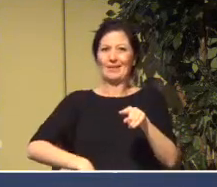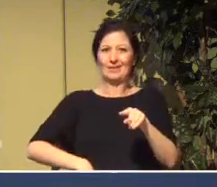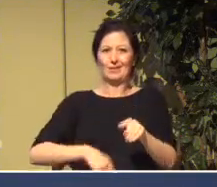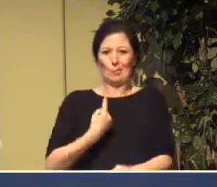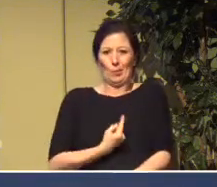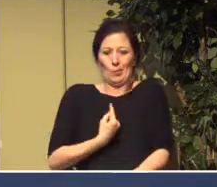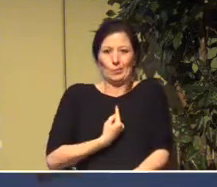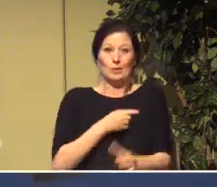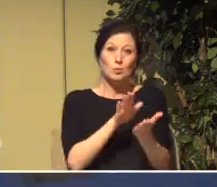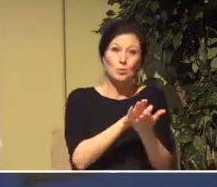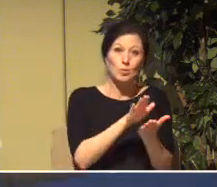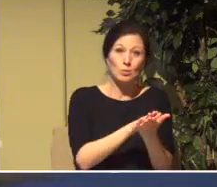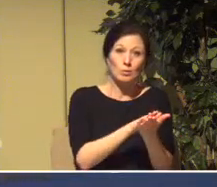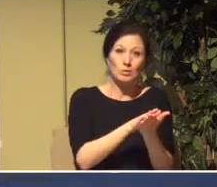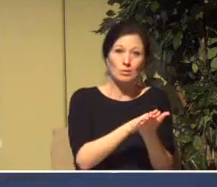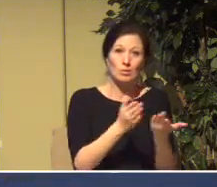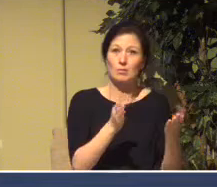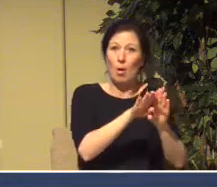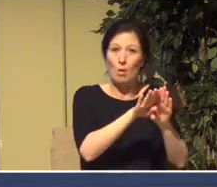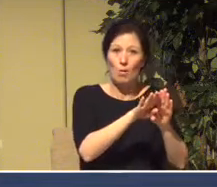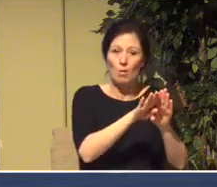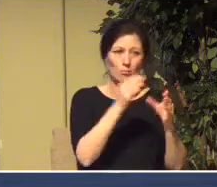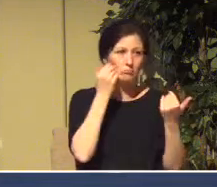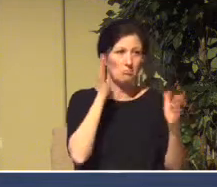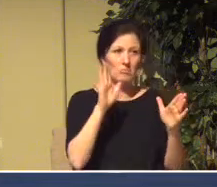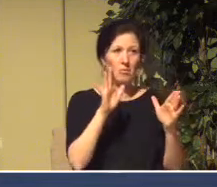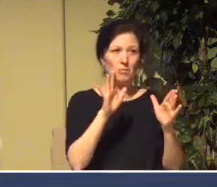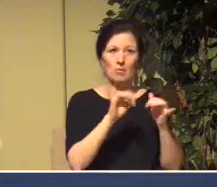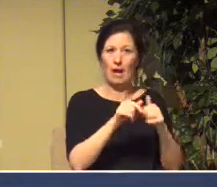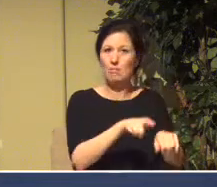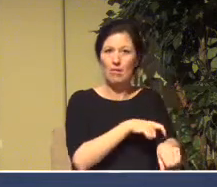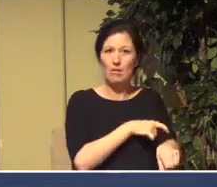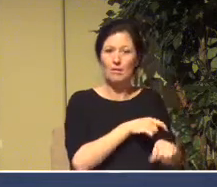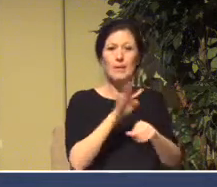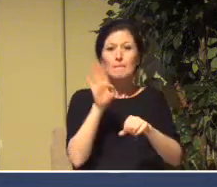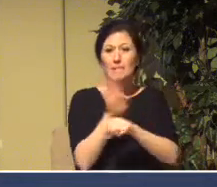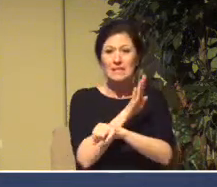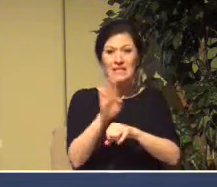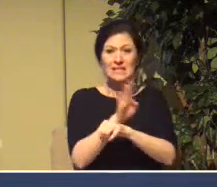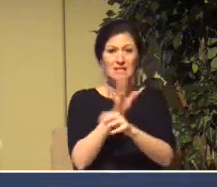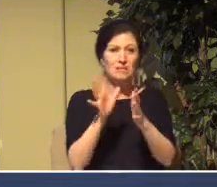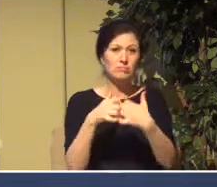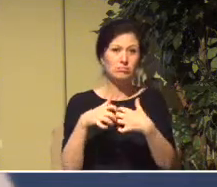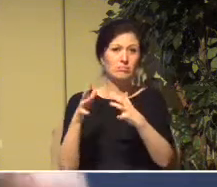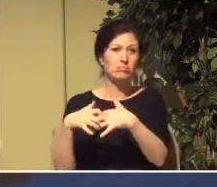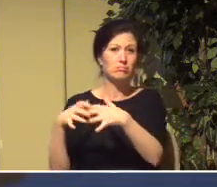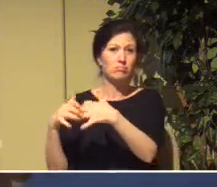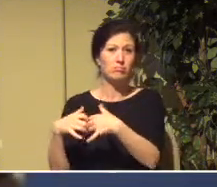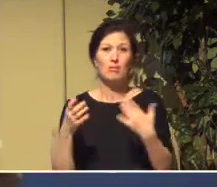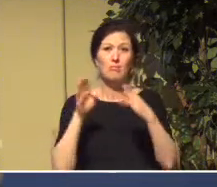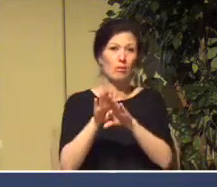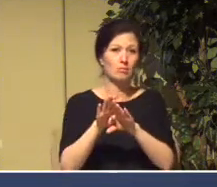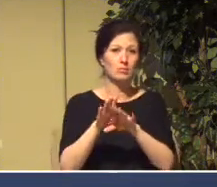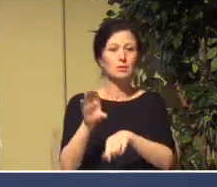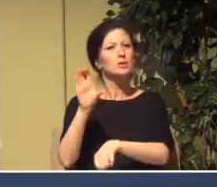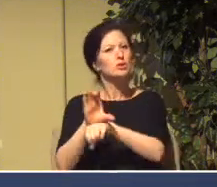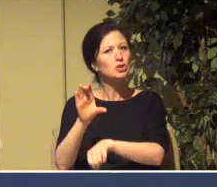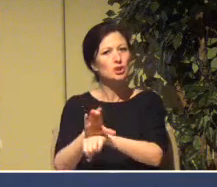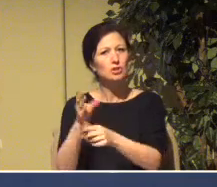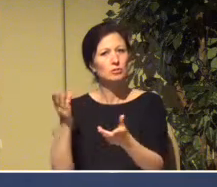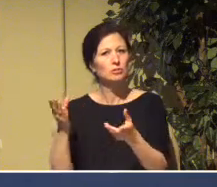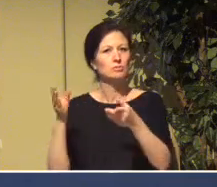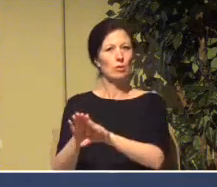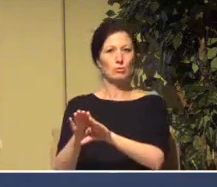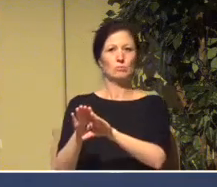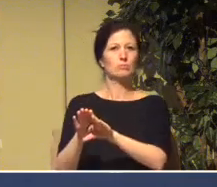And closed, don't know for how long. Businesses closed in many cases. This church closed.